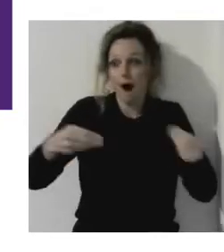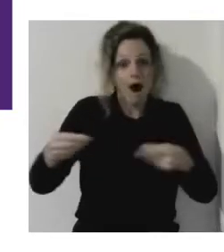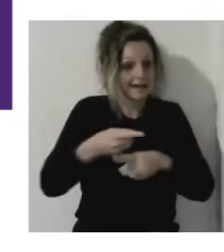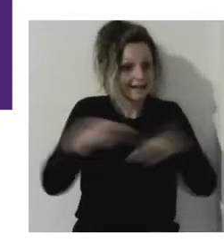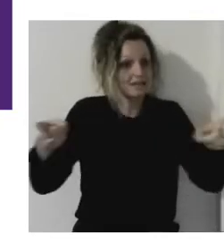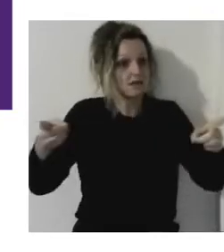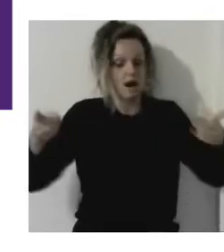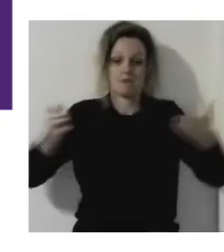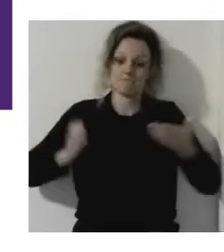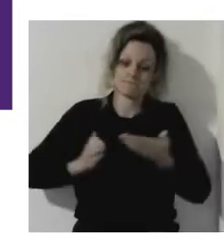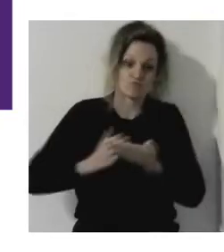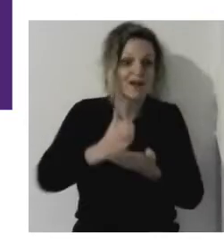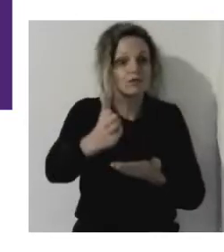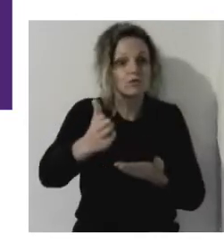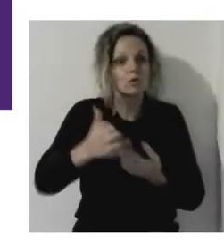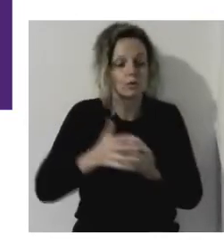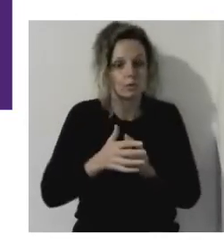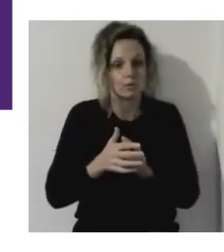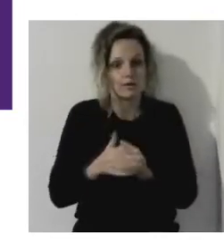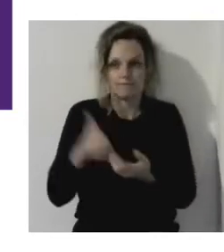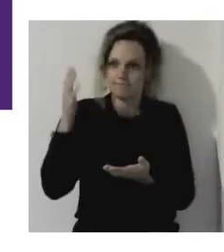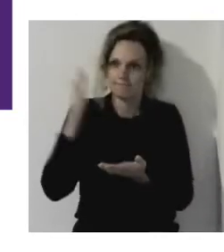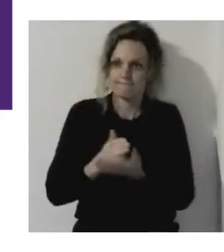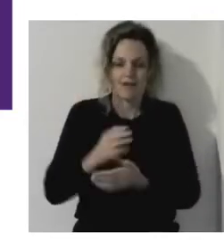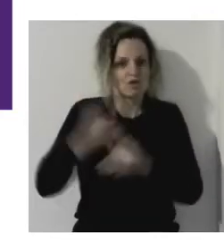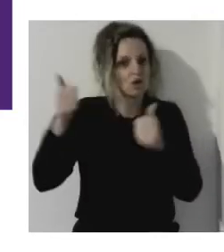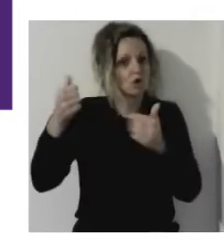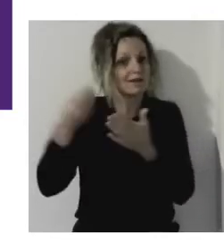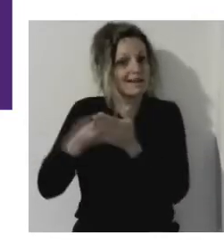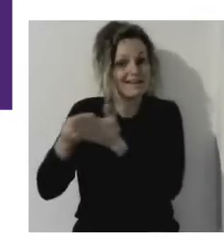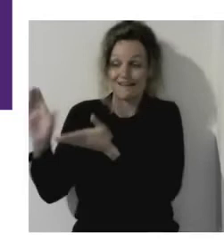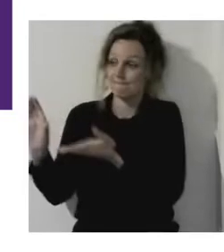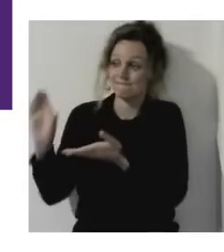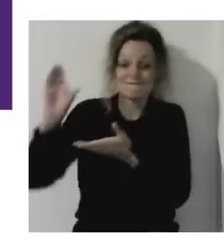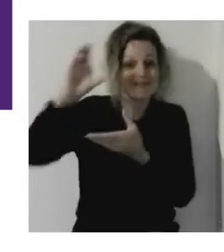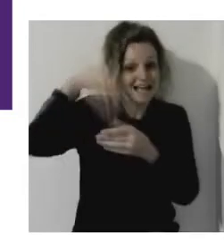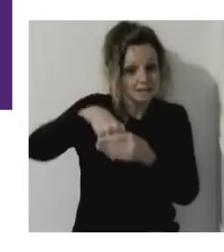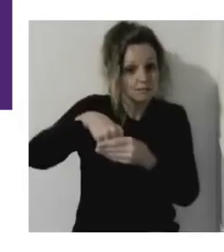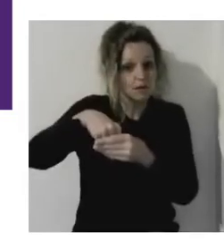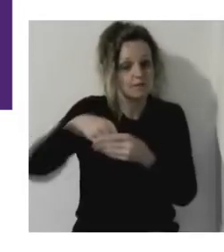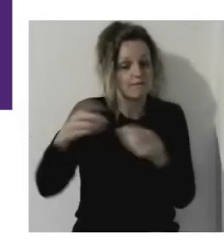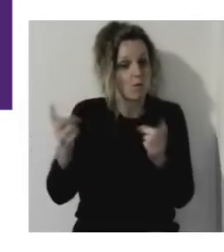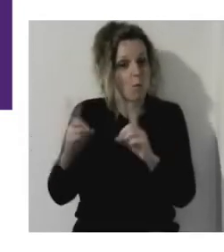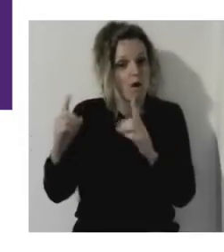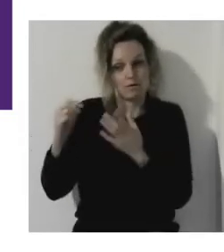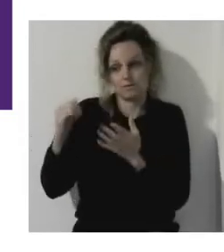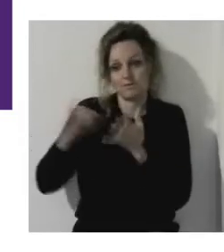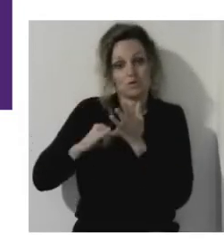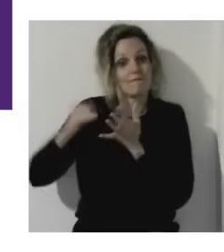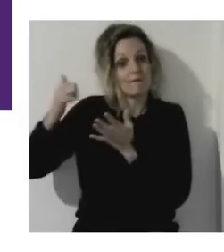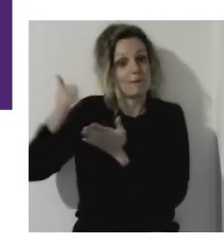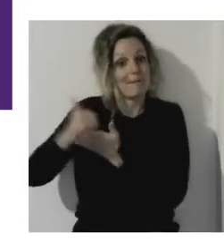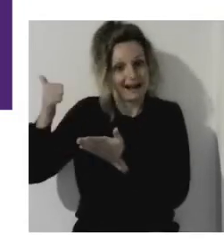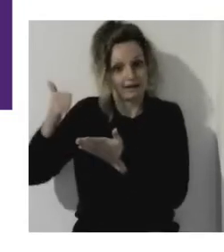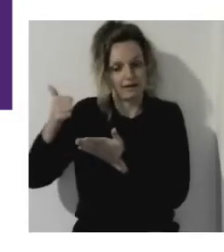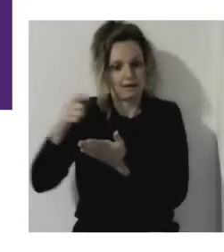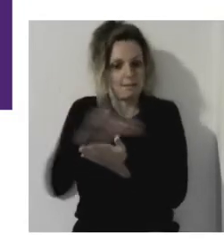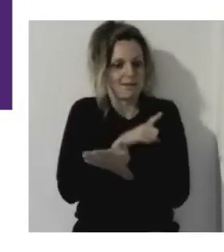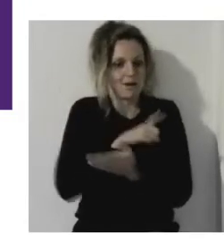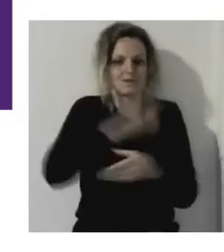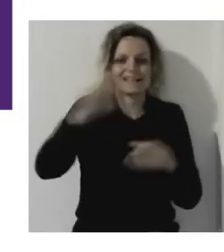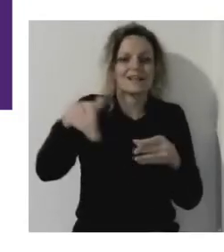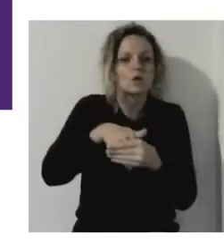but actually a very good investment for SoftBank and all these big institutions, is because we did it inclusively. We opened up a new market